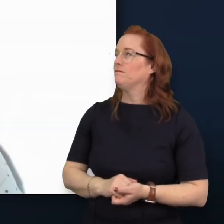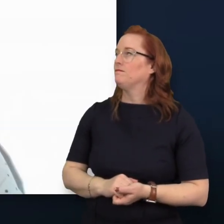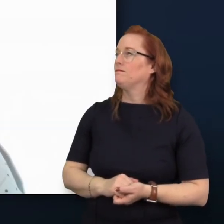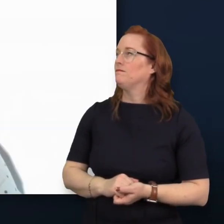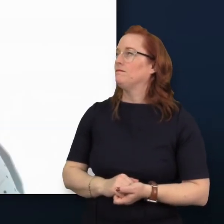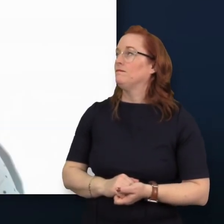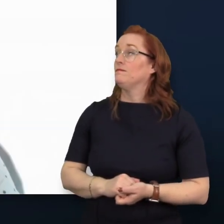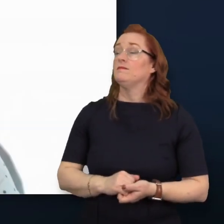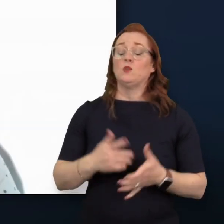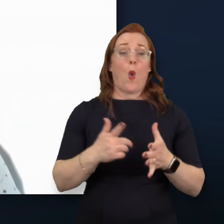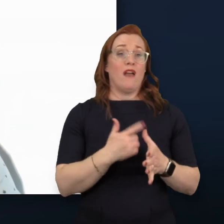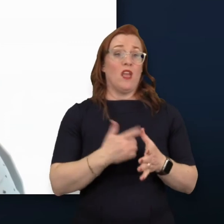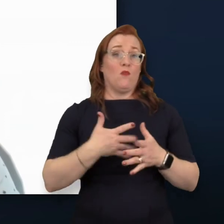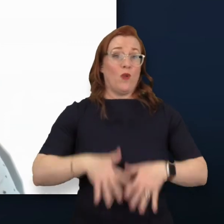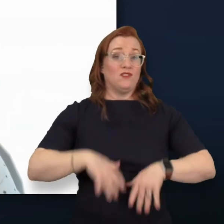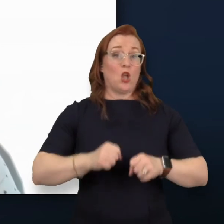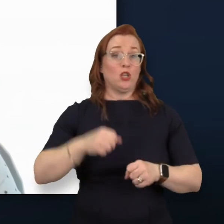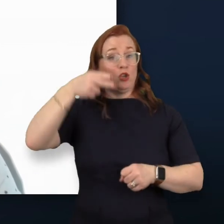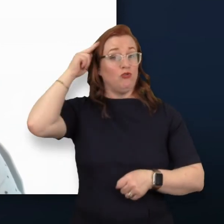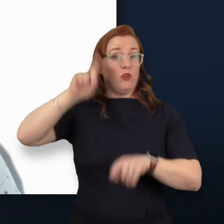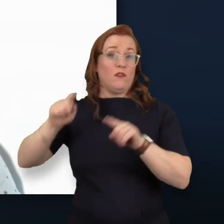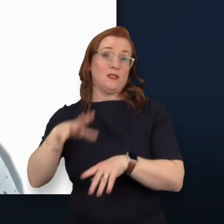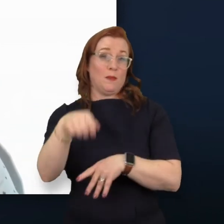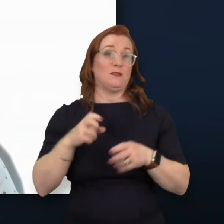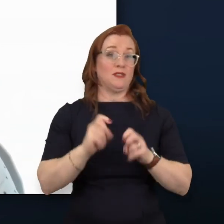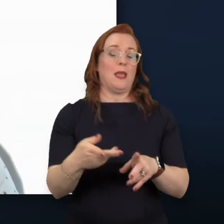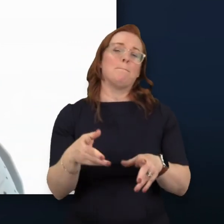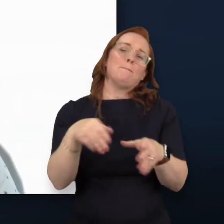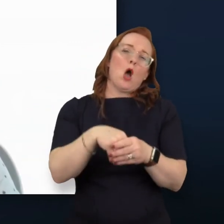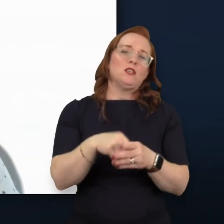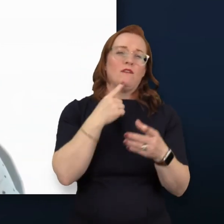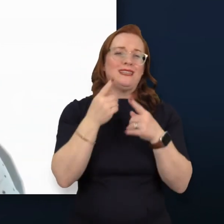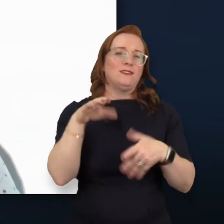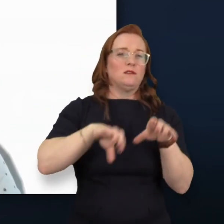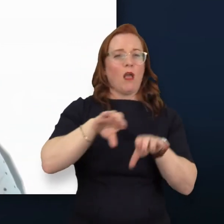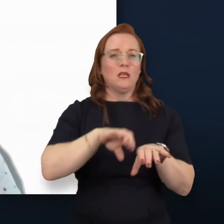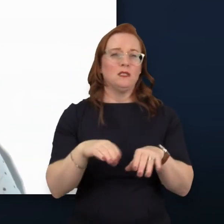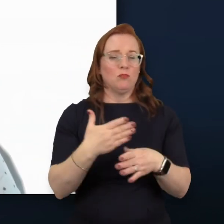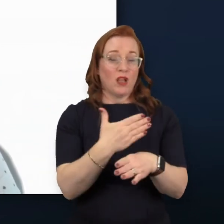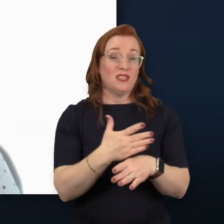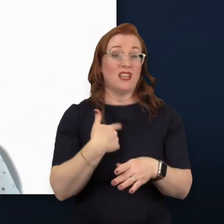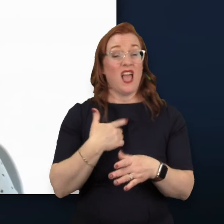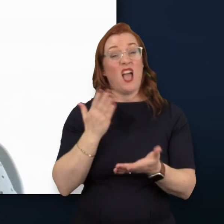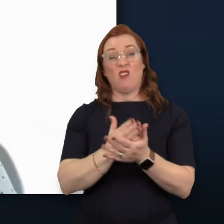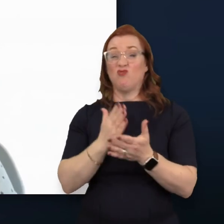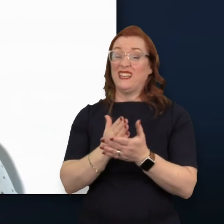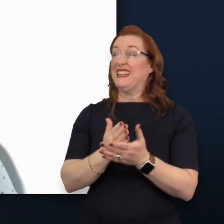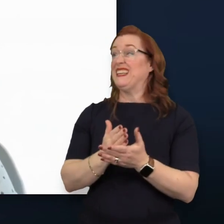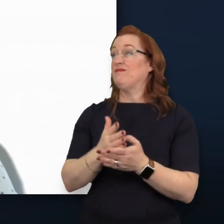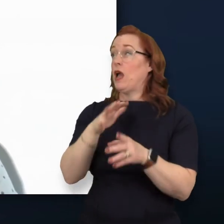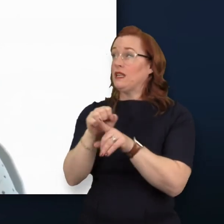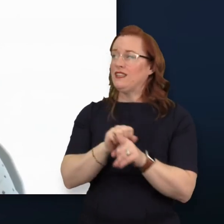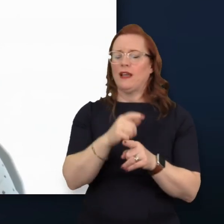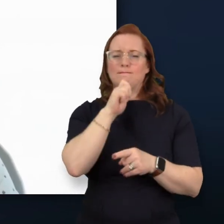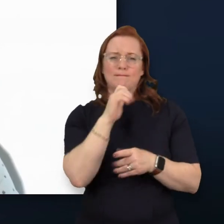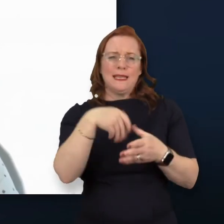So Aviva, we've launched our neurodiversity placement scheme as part of our data science practice and identified and really looked at where is it